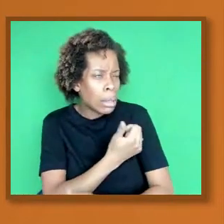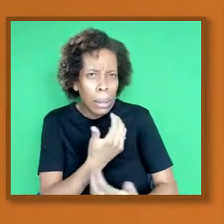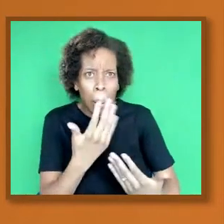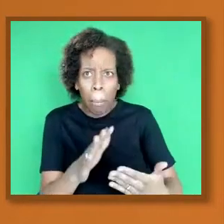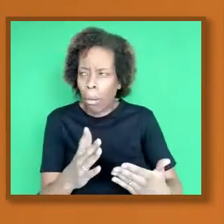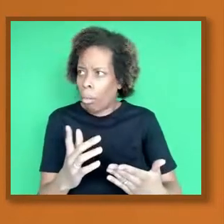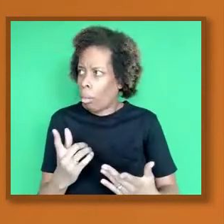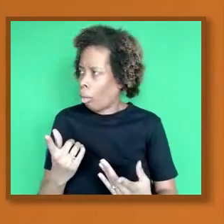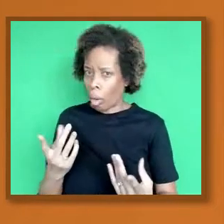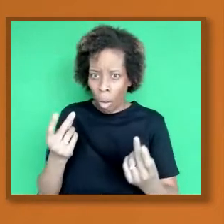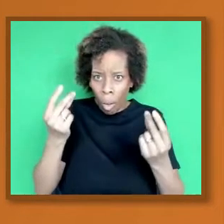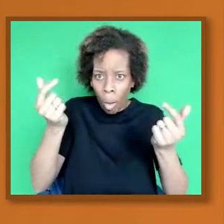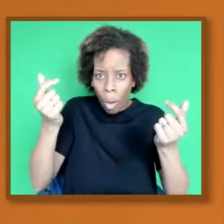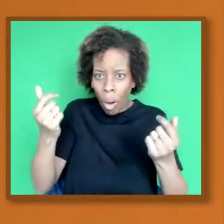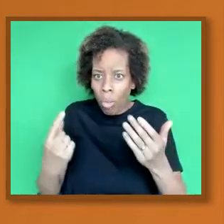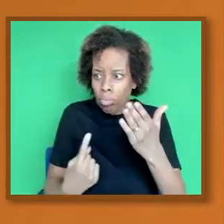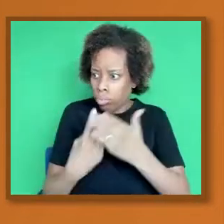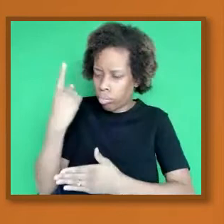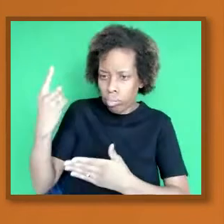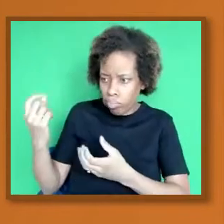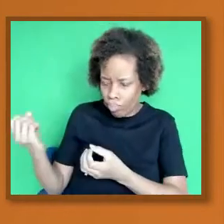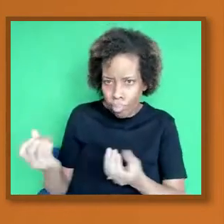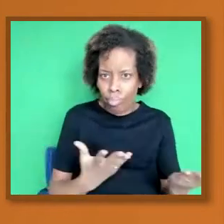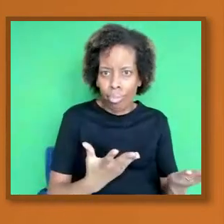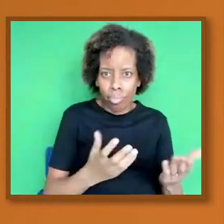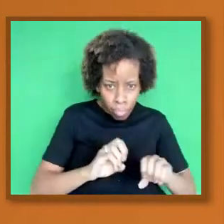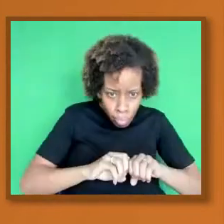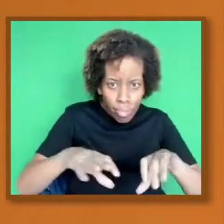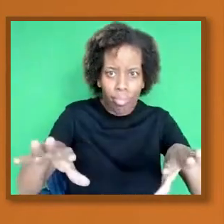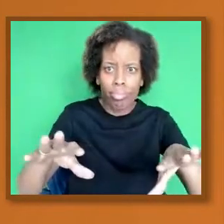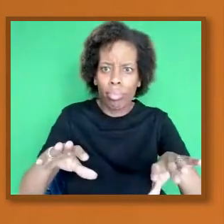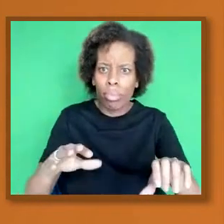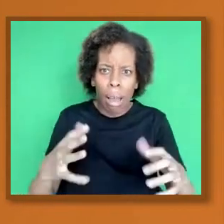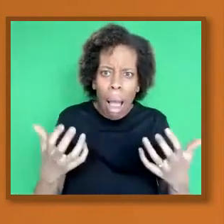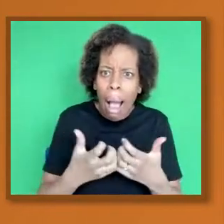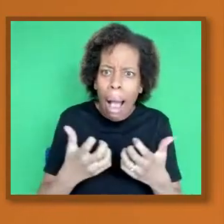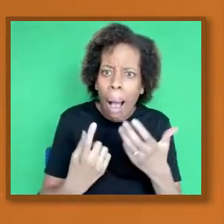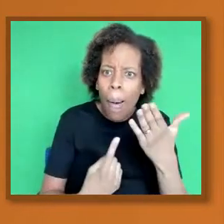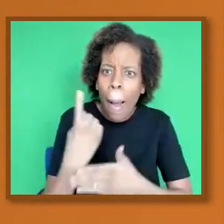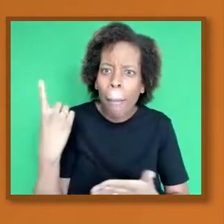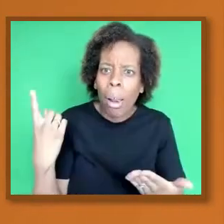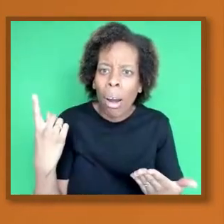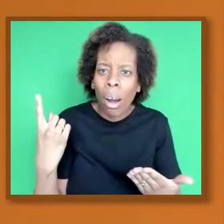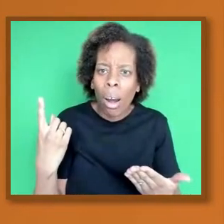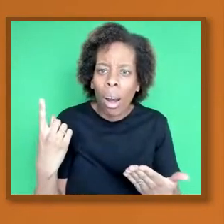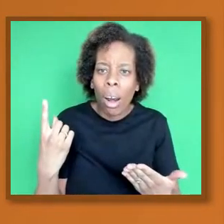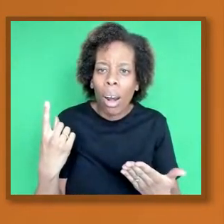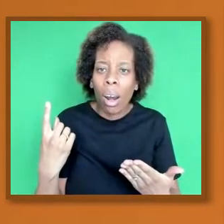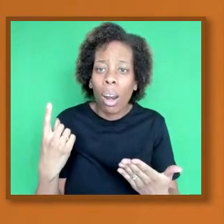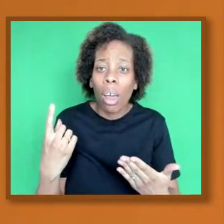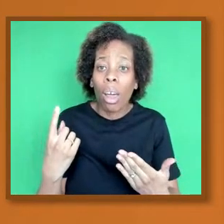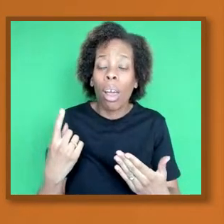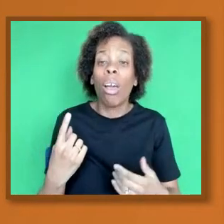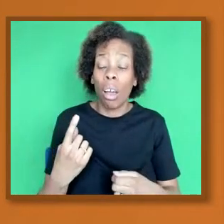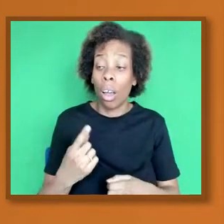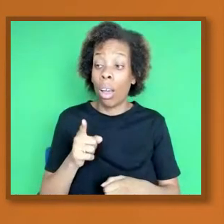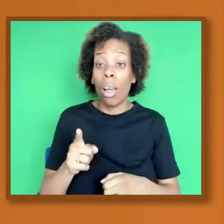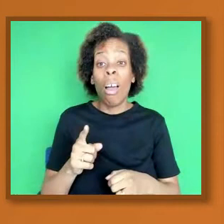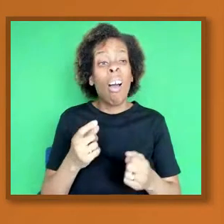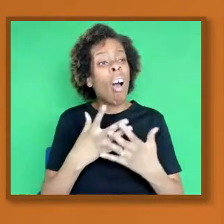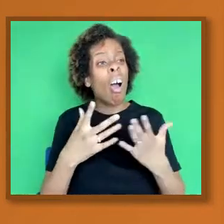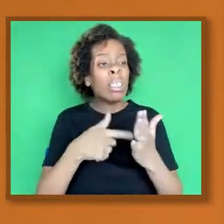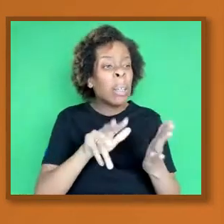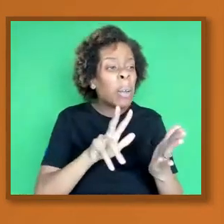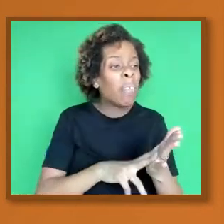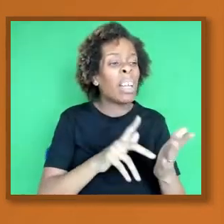we know that vaccines, this was the media has been telling us this is a new vaccine, this is a new virus.